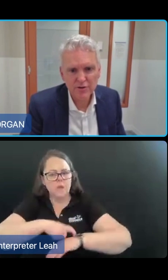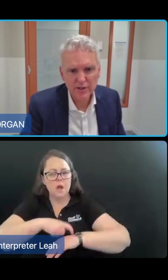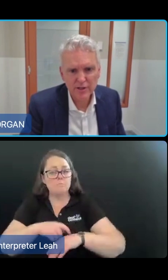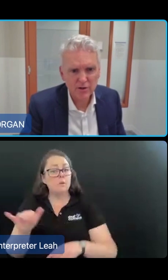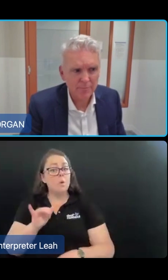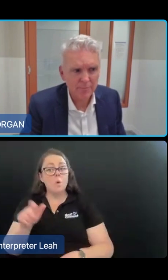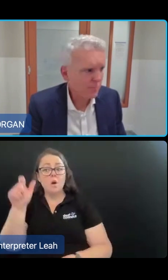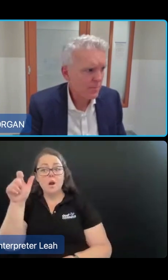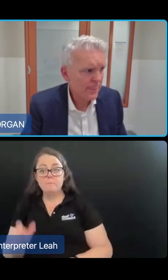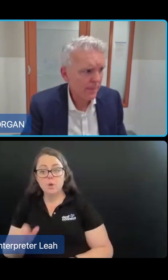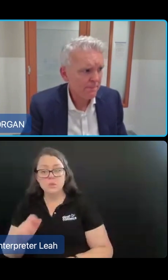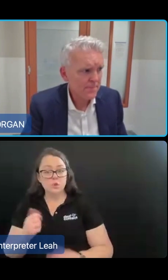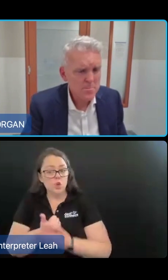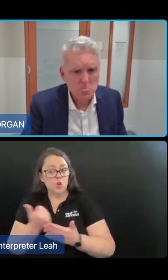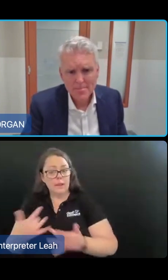appointments during that time.